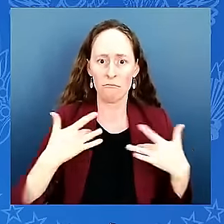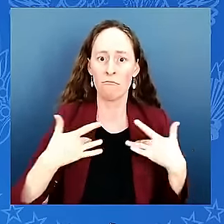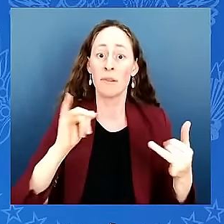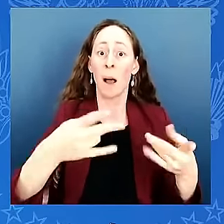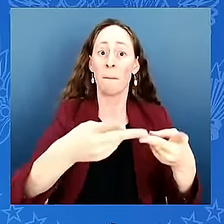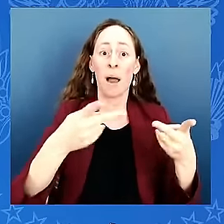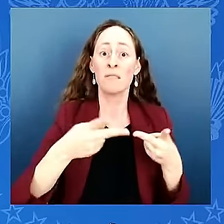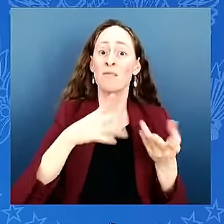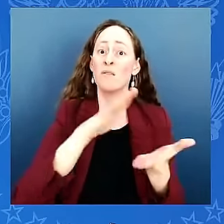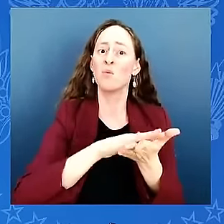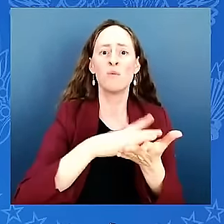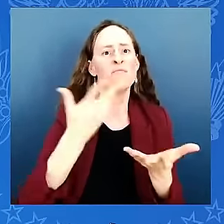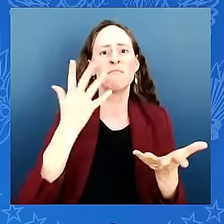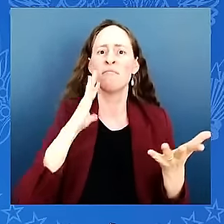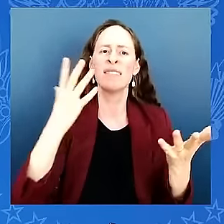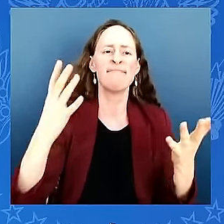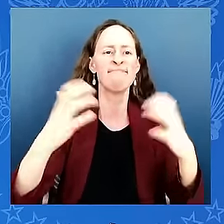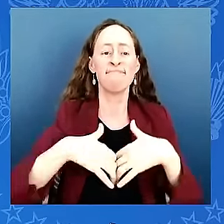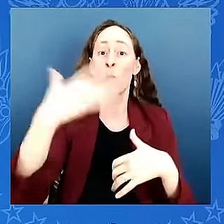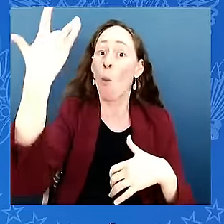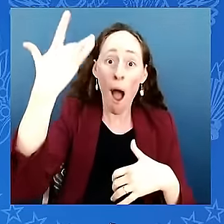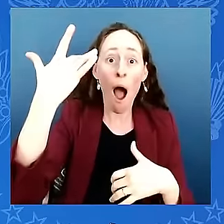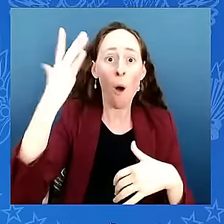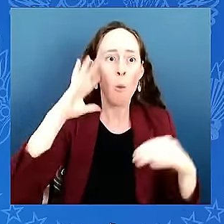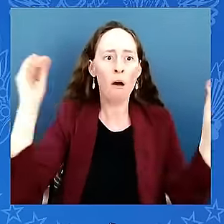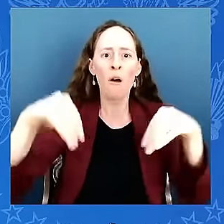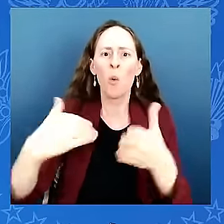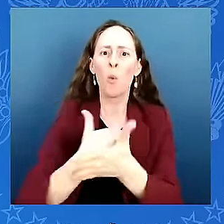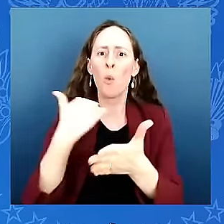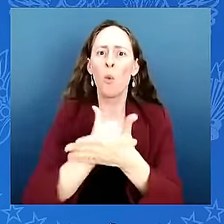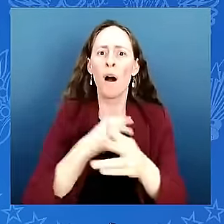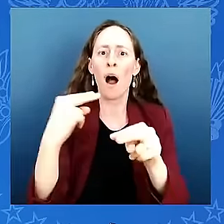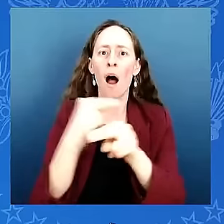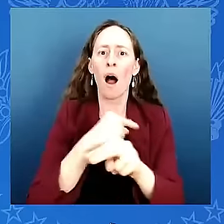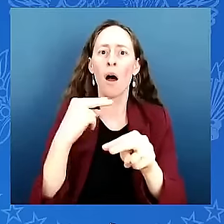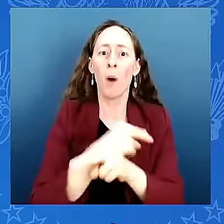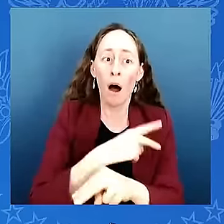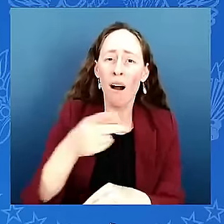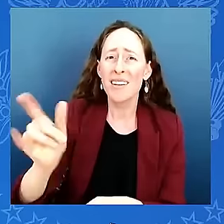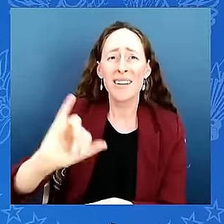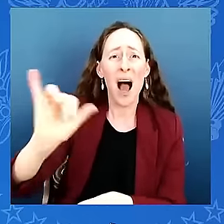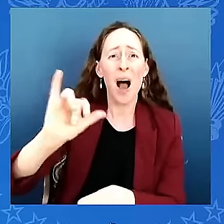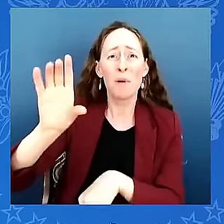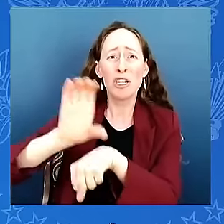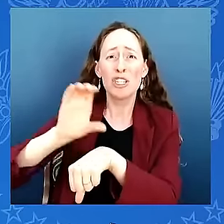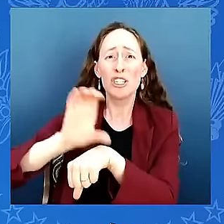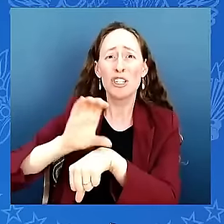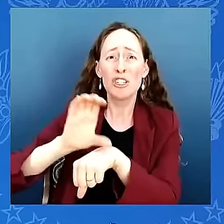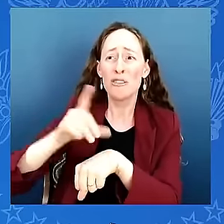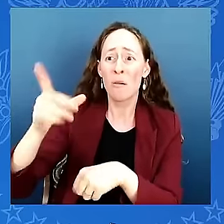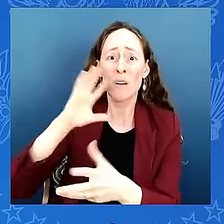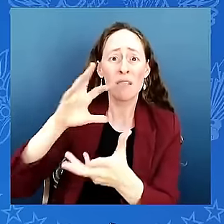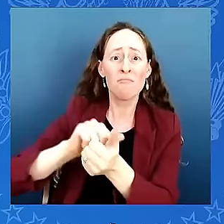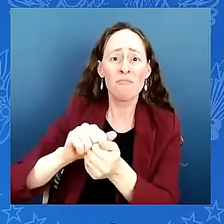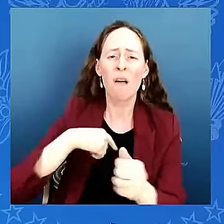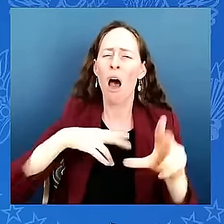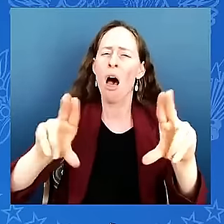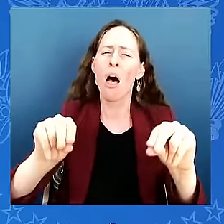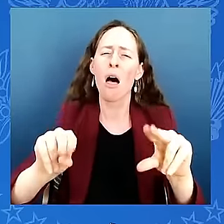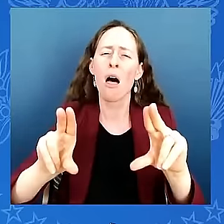and lifeblood of the community so i got involved i formed a grassroots